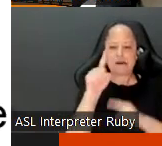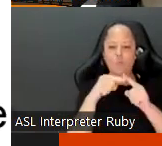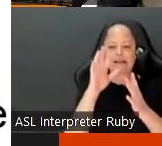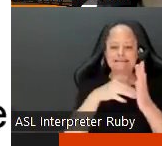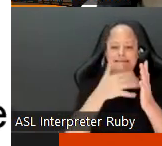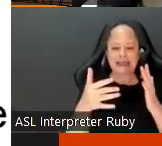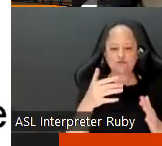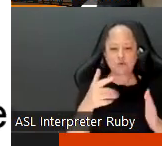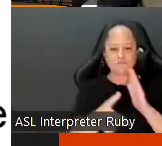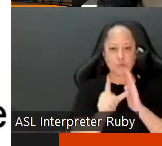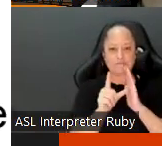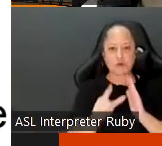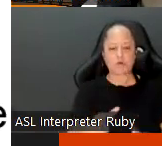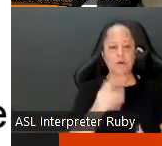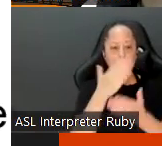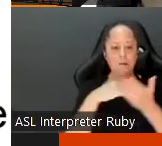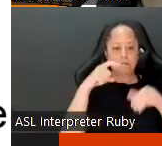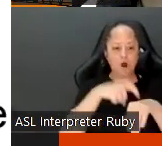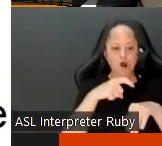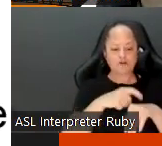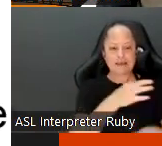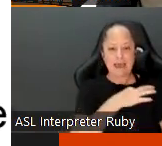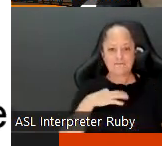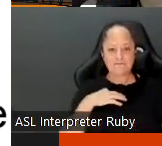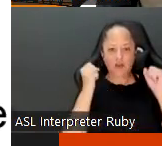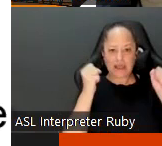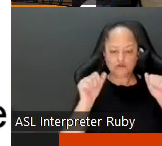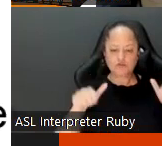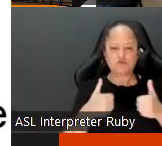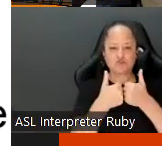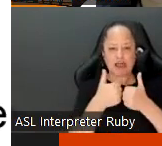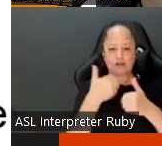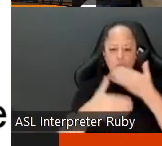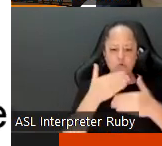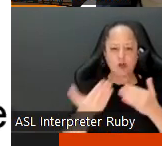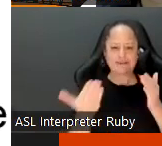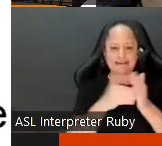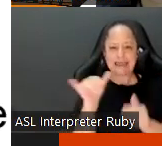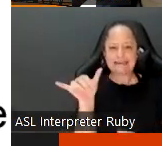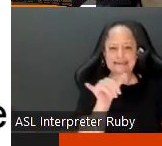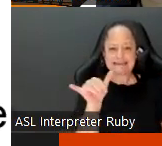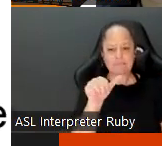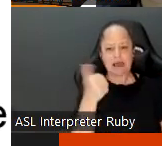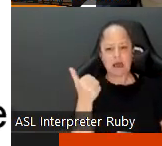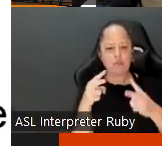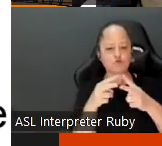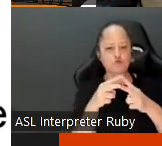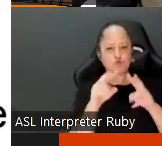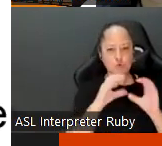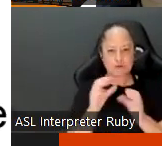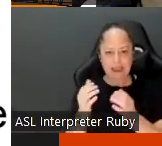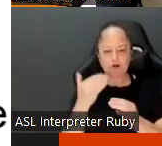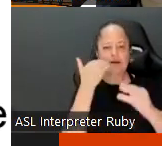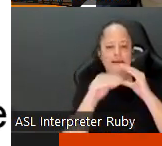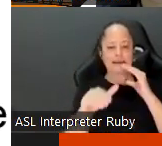um when part-time faculty exercise that peremptory challenge the process is again the same as the other two categories you email your